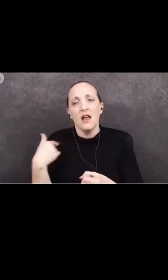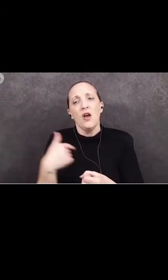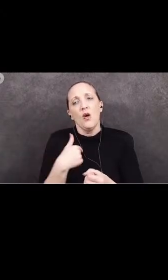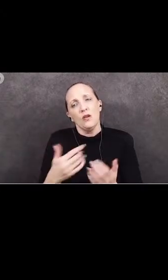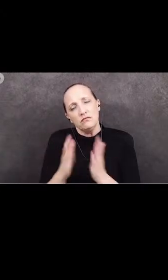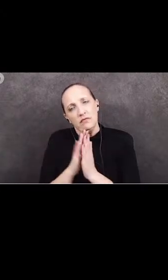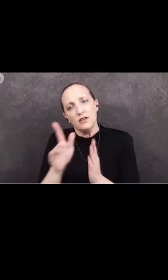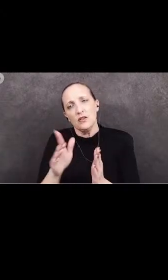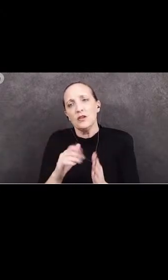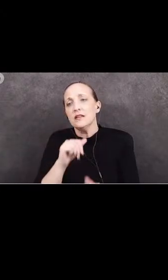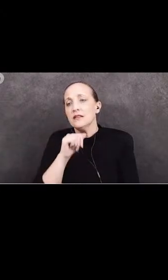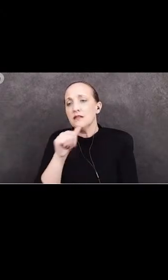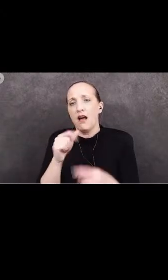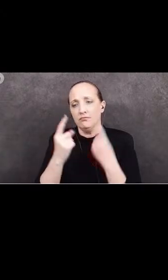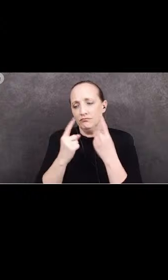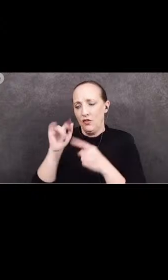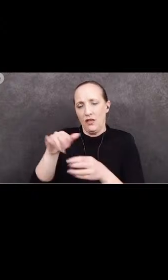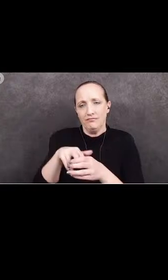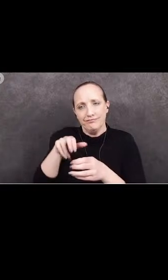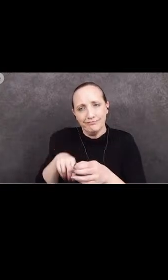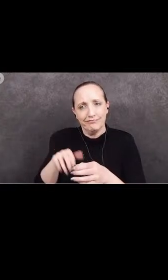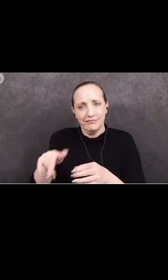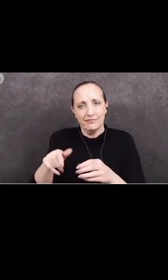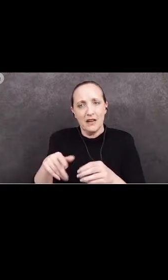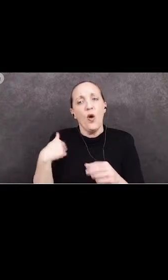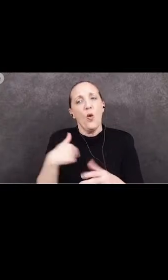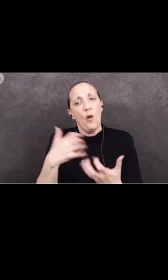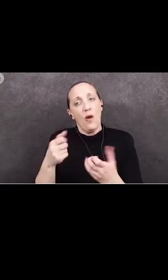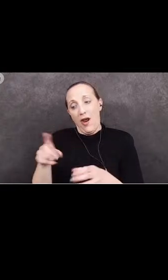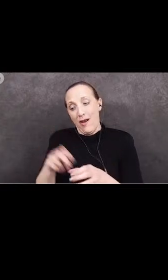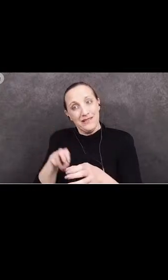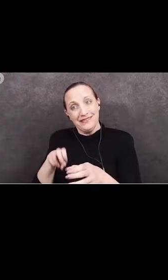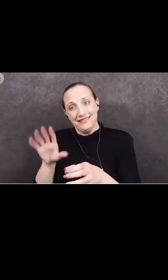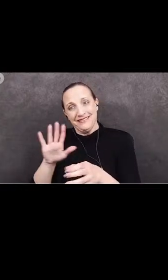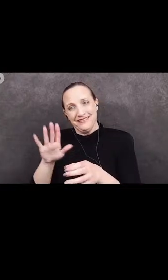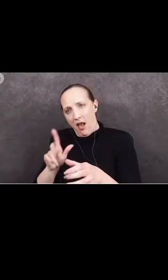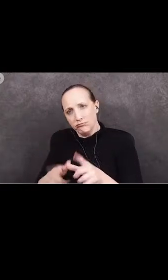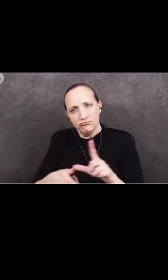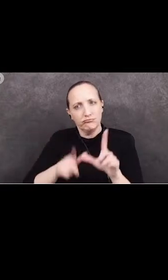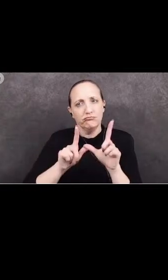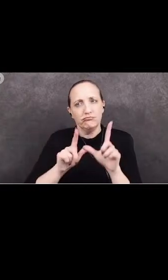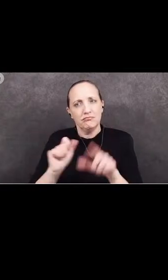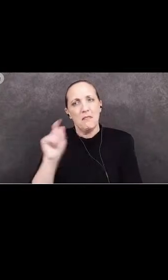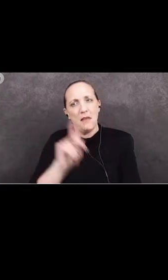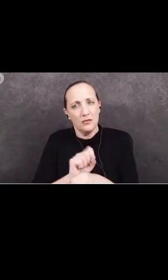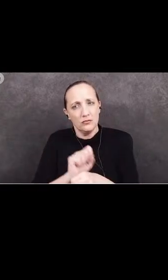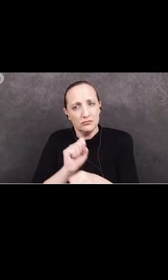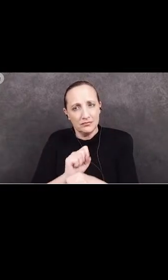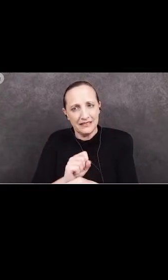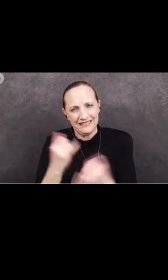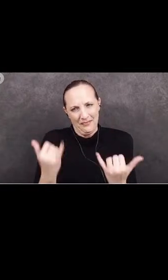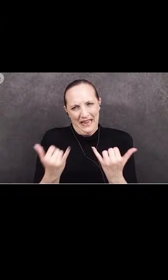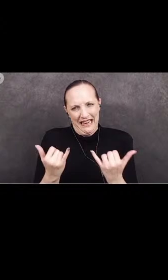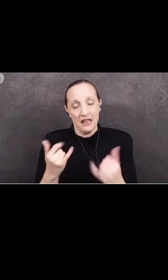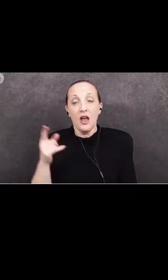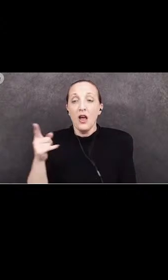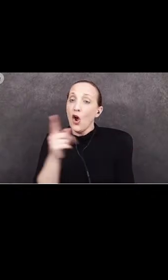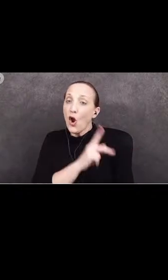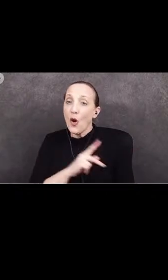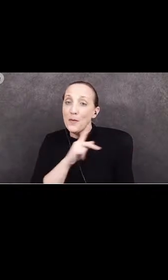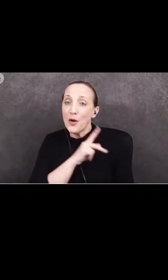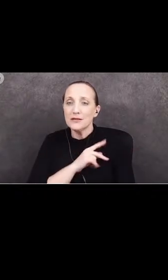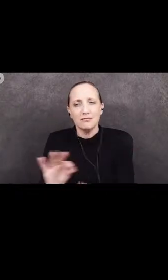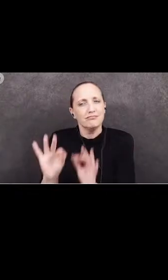as assistant principal of our school. We would like to see her resignation rescinded immediately. She is a personality that